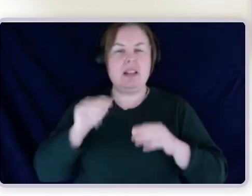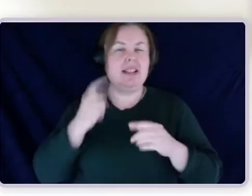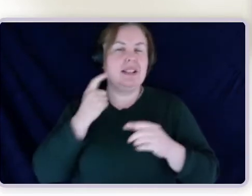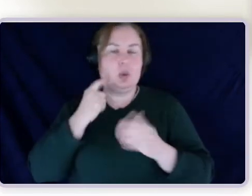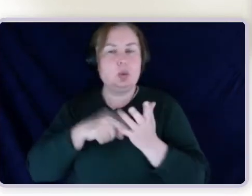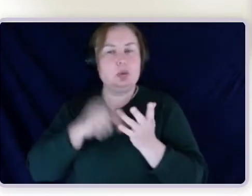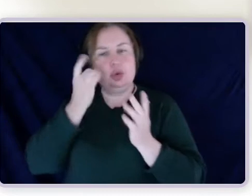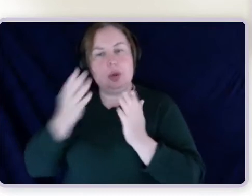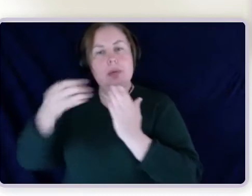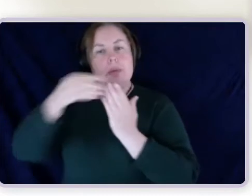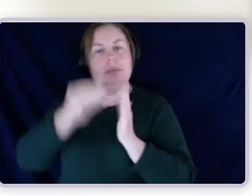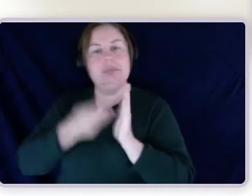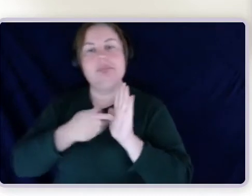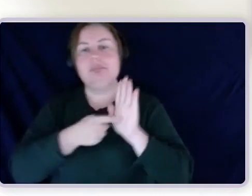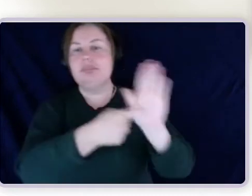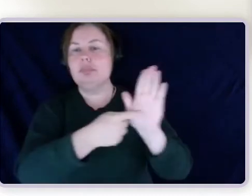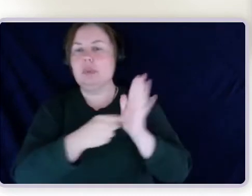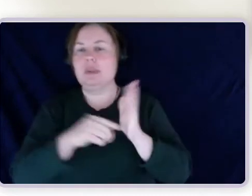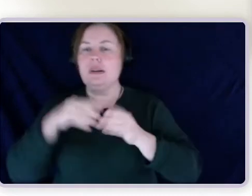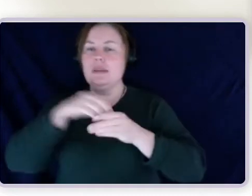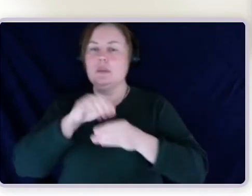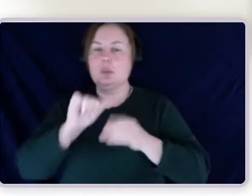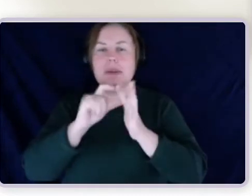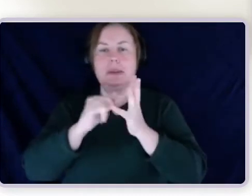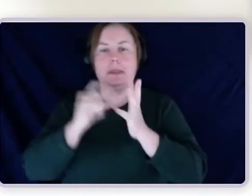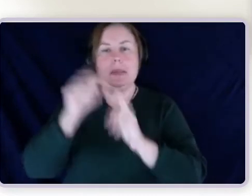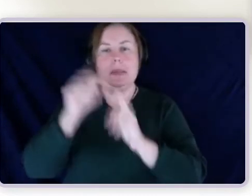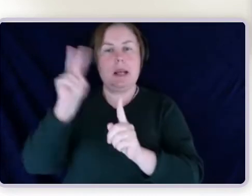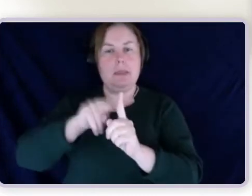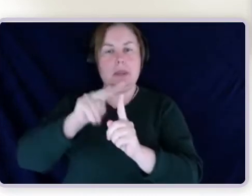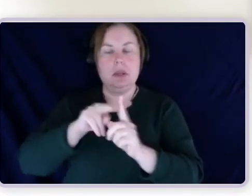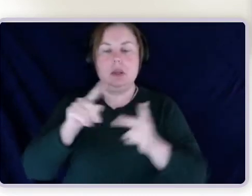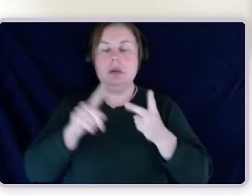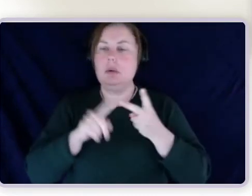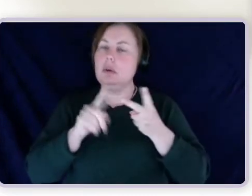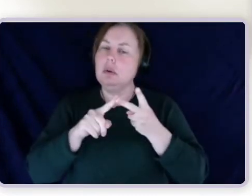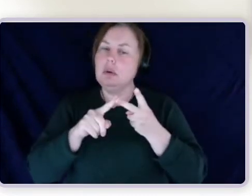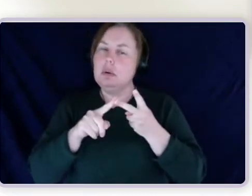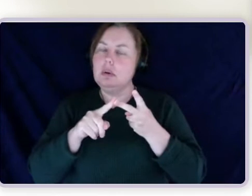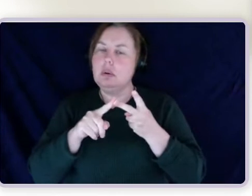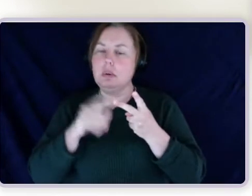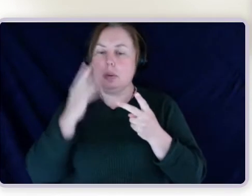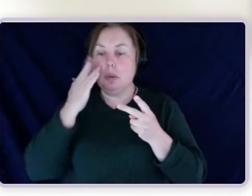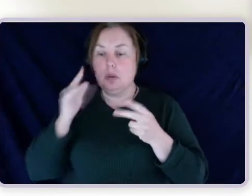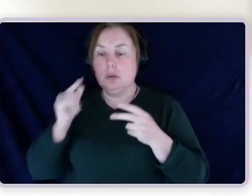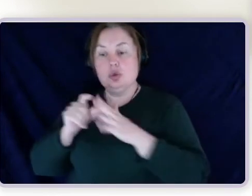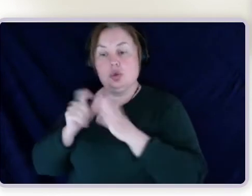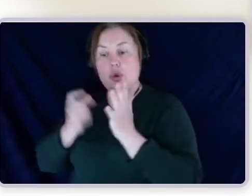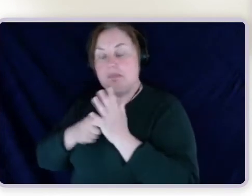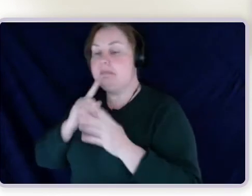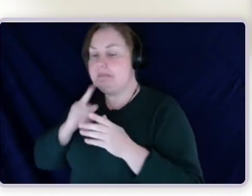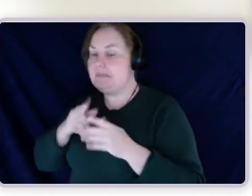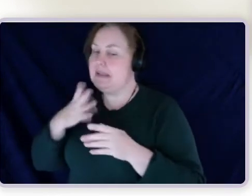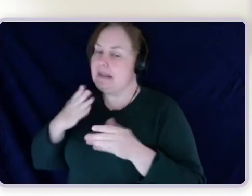application. Fully treated means that the condition, everything that is reasonable to treat the condition